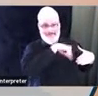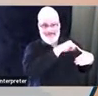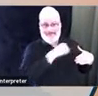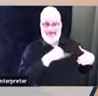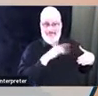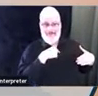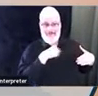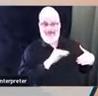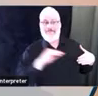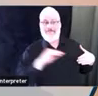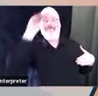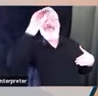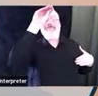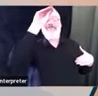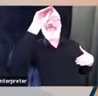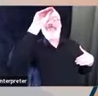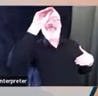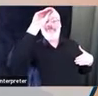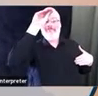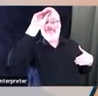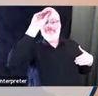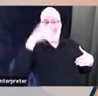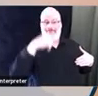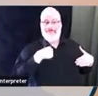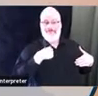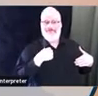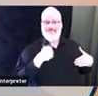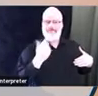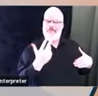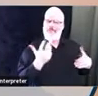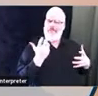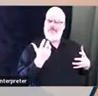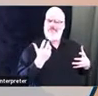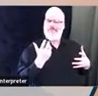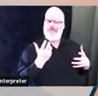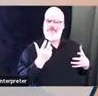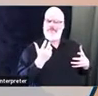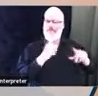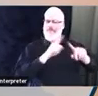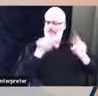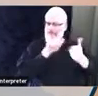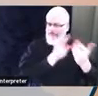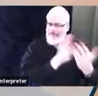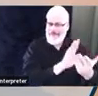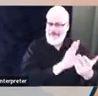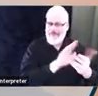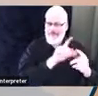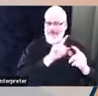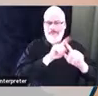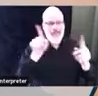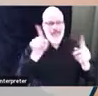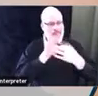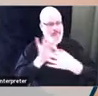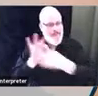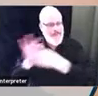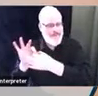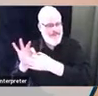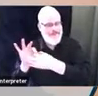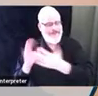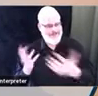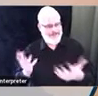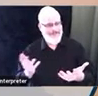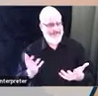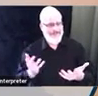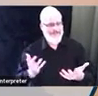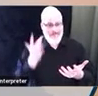way. I don't know all aspects of what all of them do, just like they don't know all the aspects of what my current